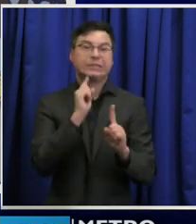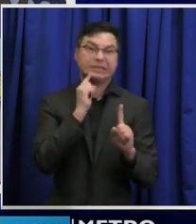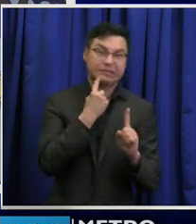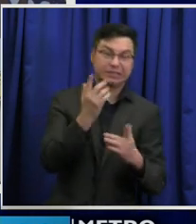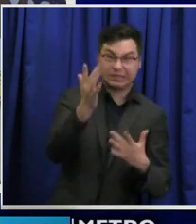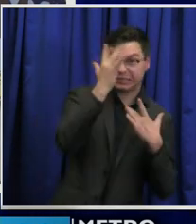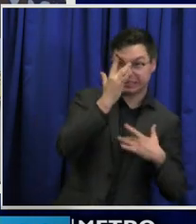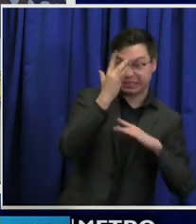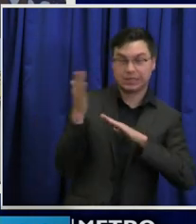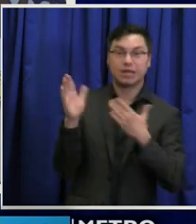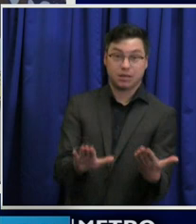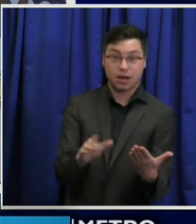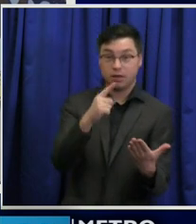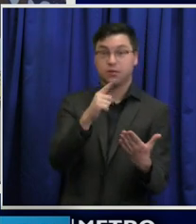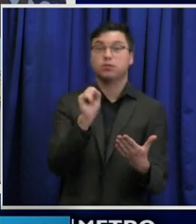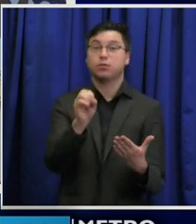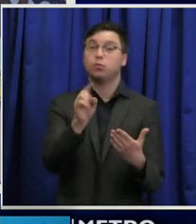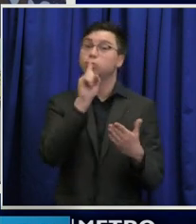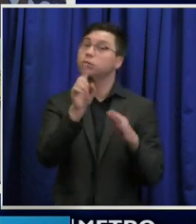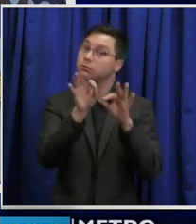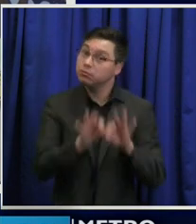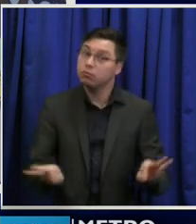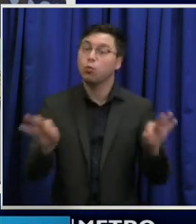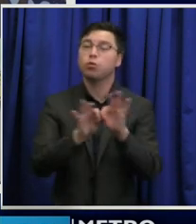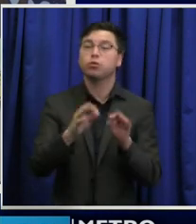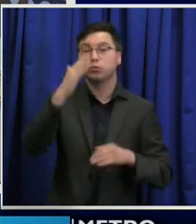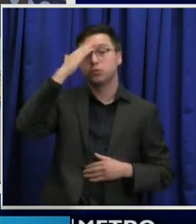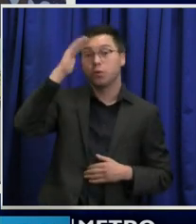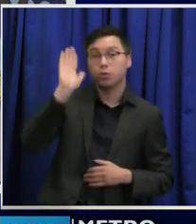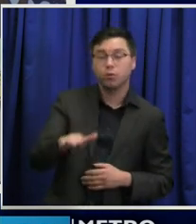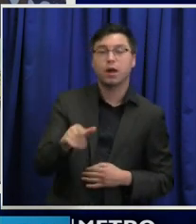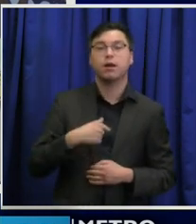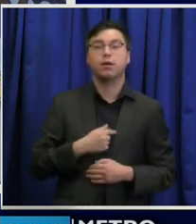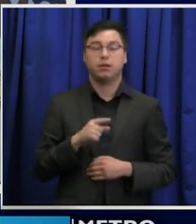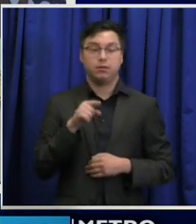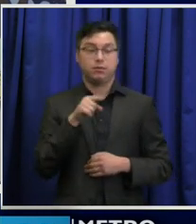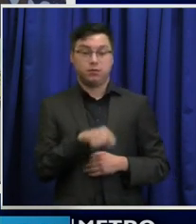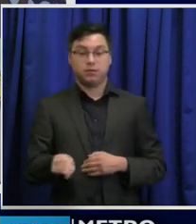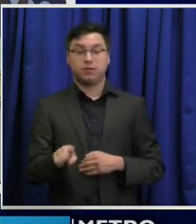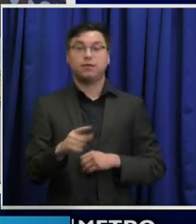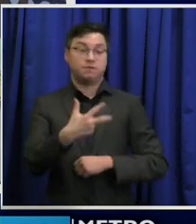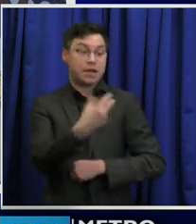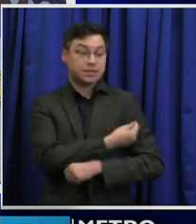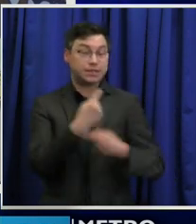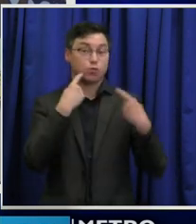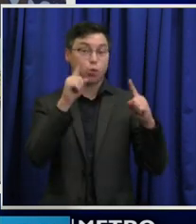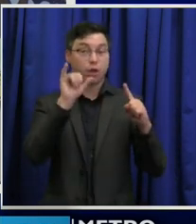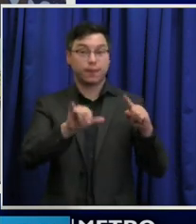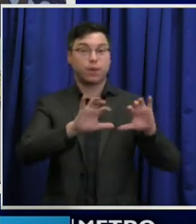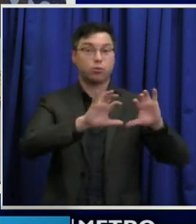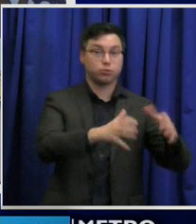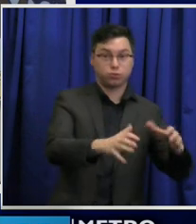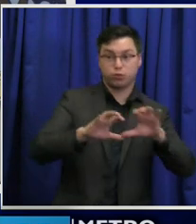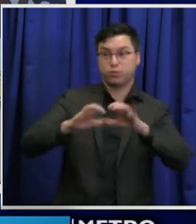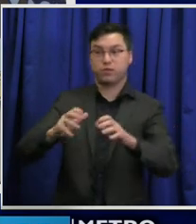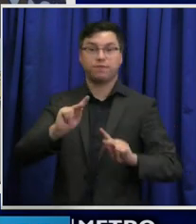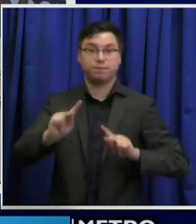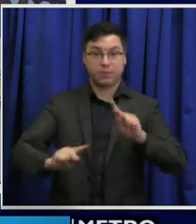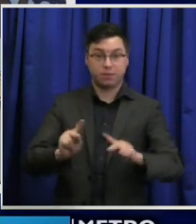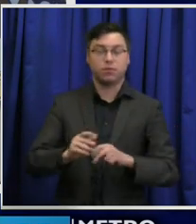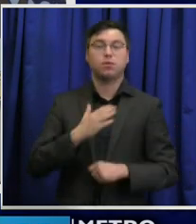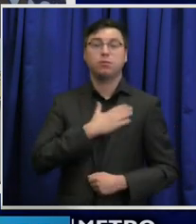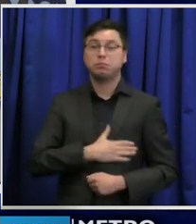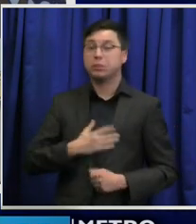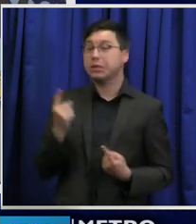So it's very important that we know that vaccines work in those populations. So please consider participating in